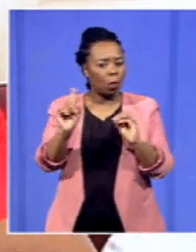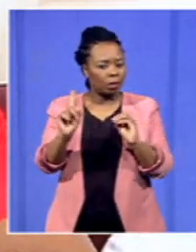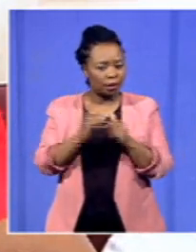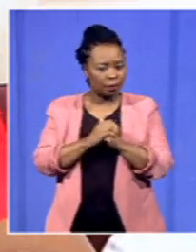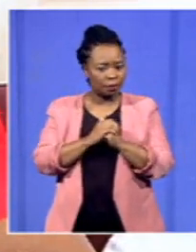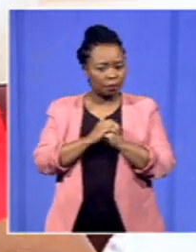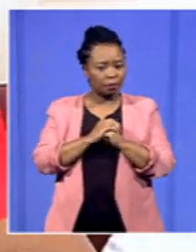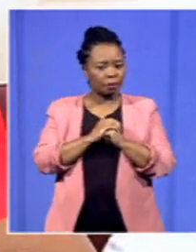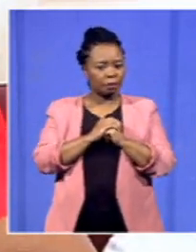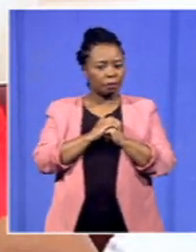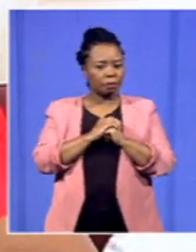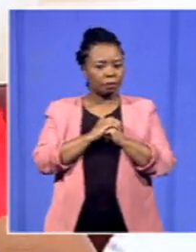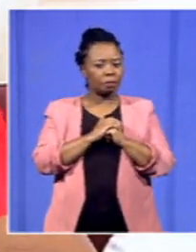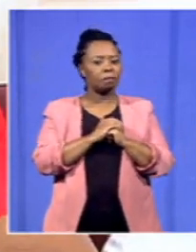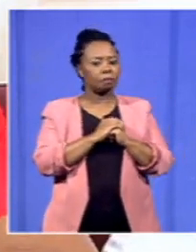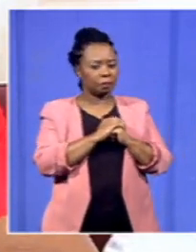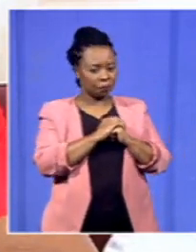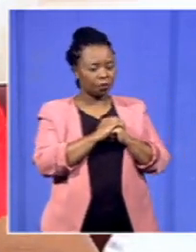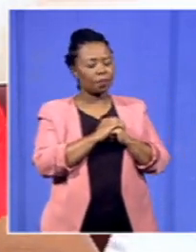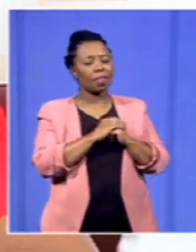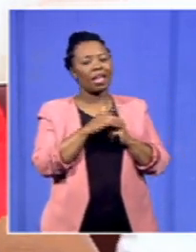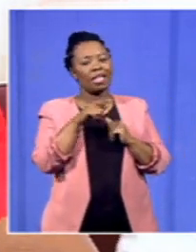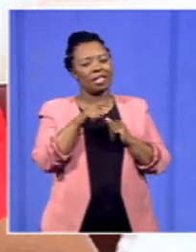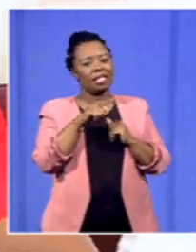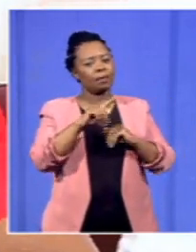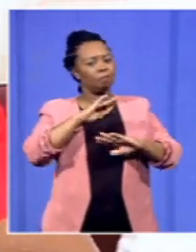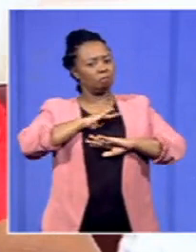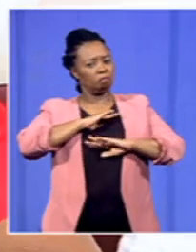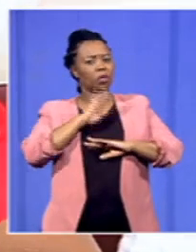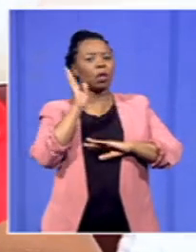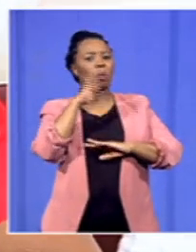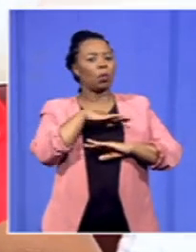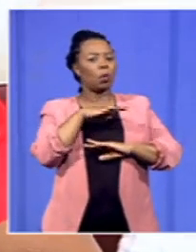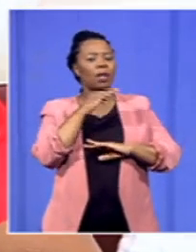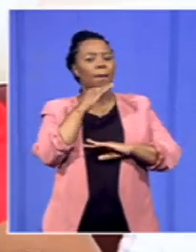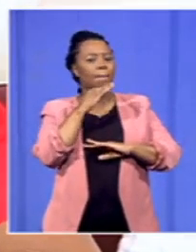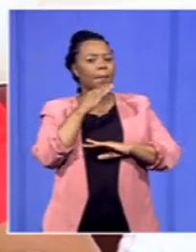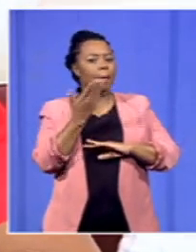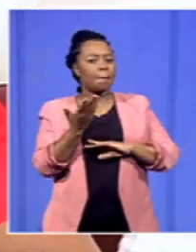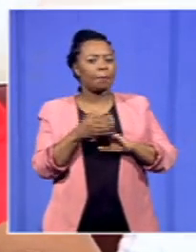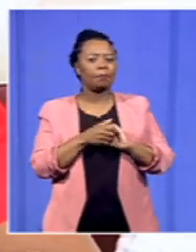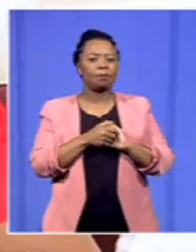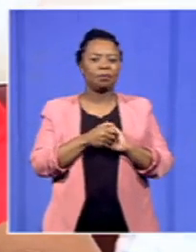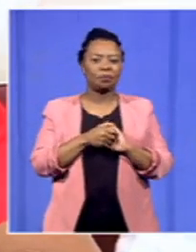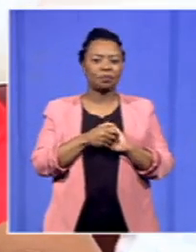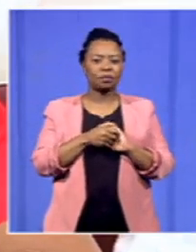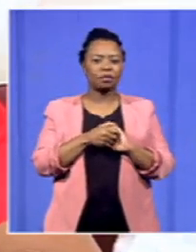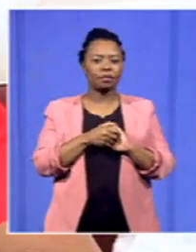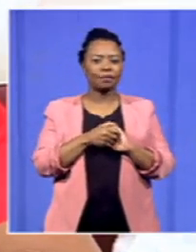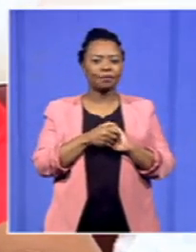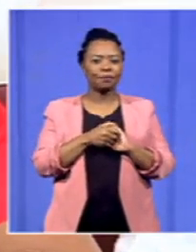Well, this ongoing unhappiness, to some extent, you know, it